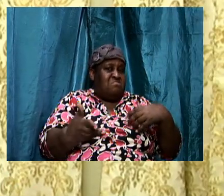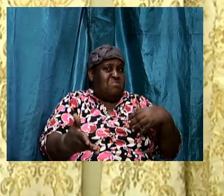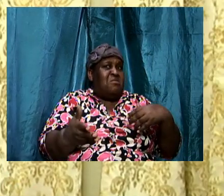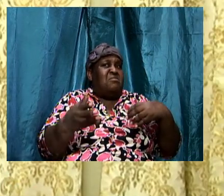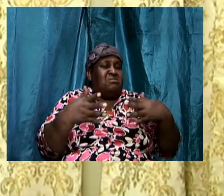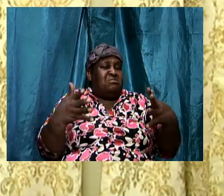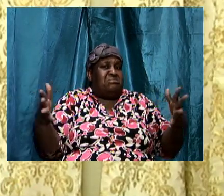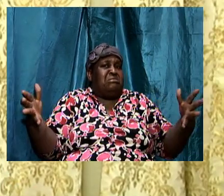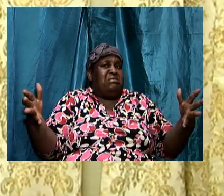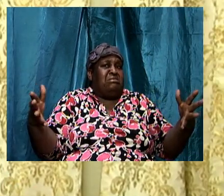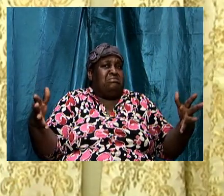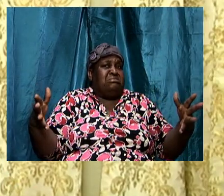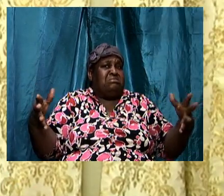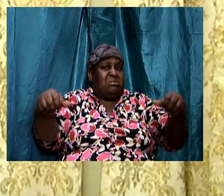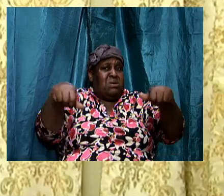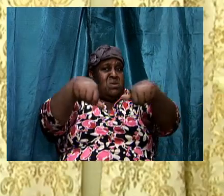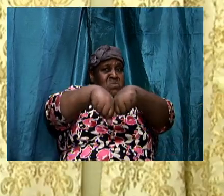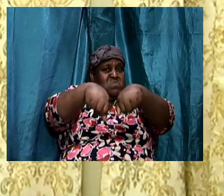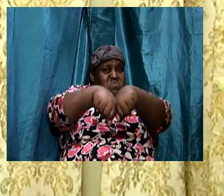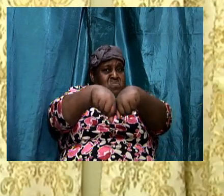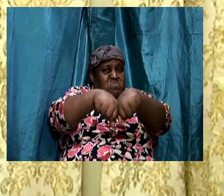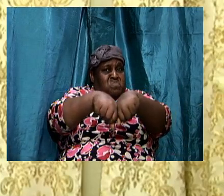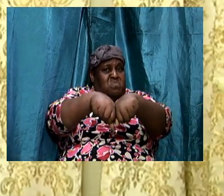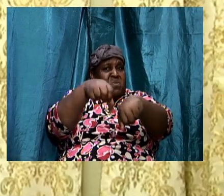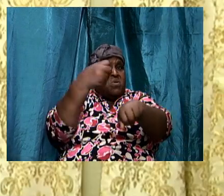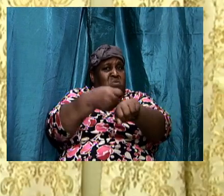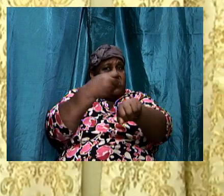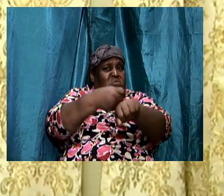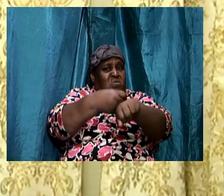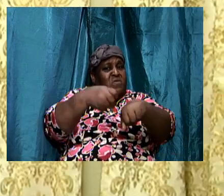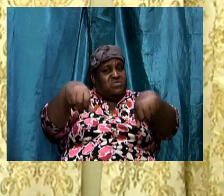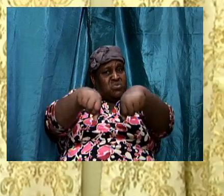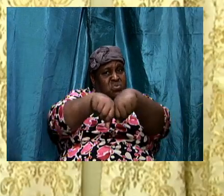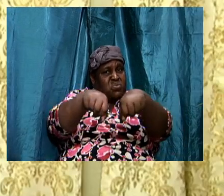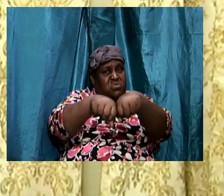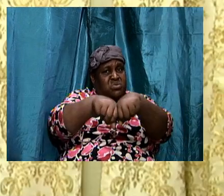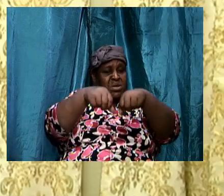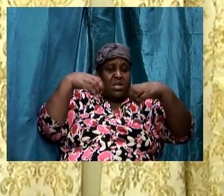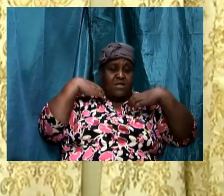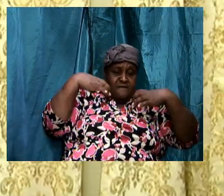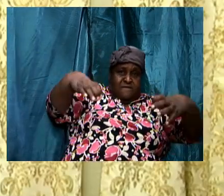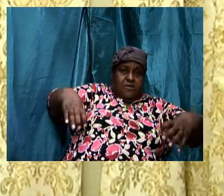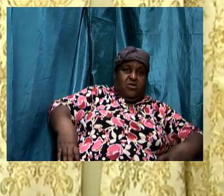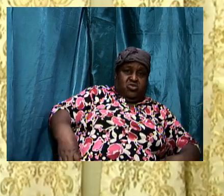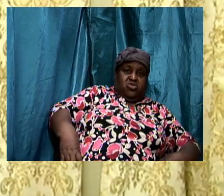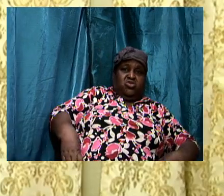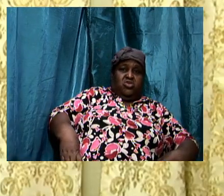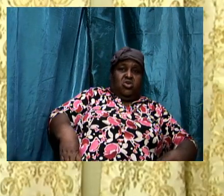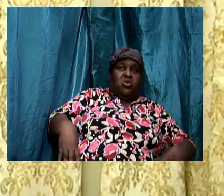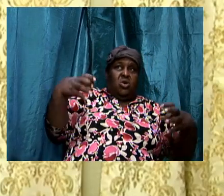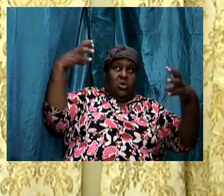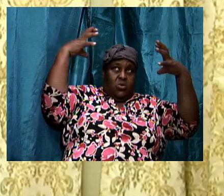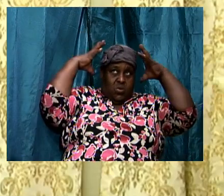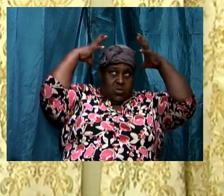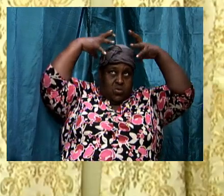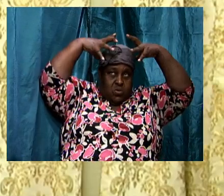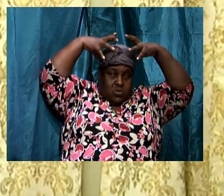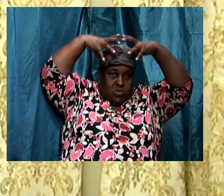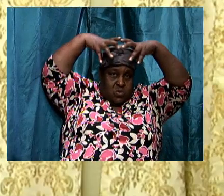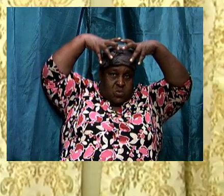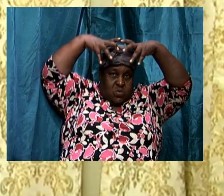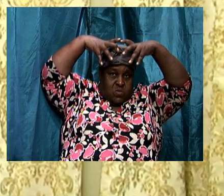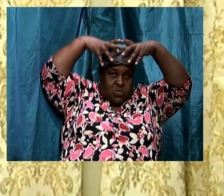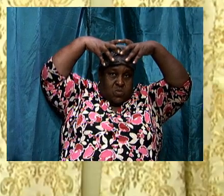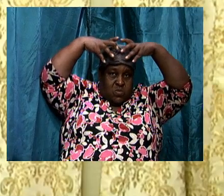clad shoes and the bulletproof vests and they have a hard helmet and